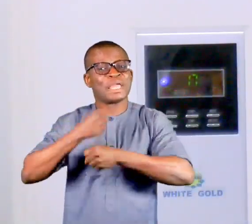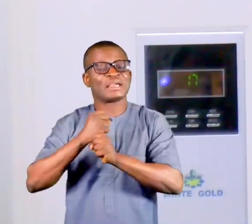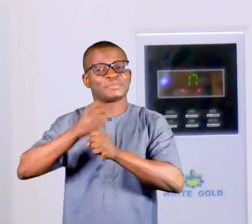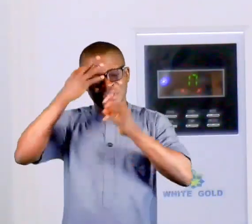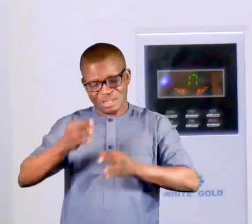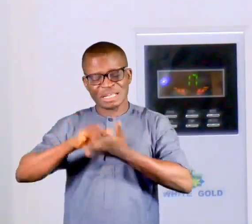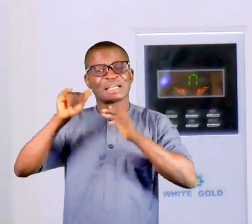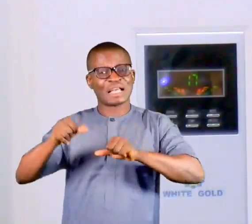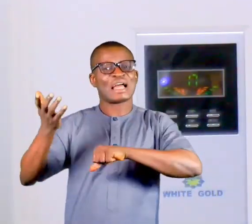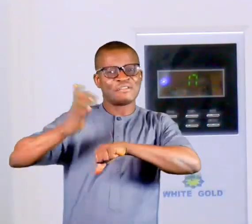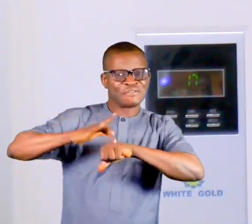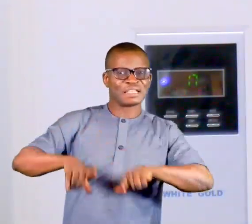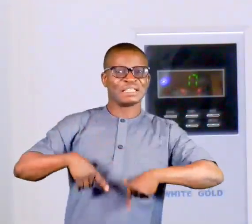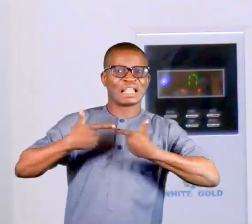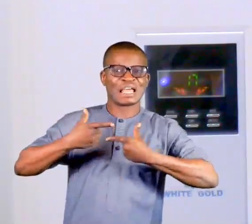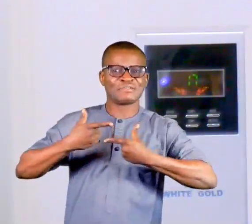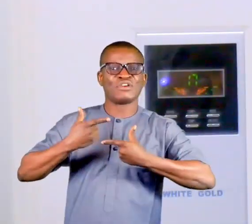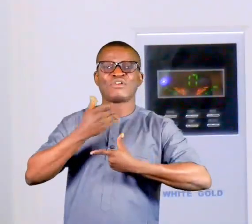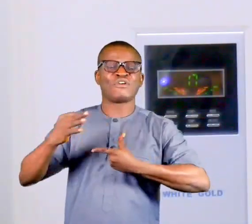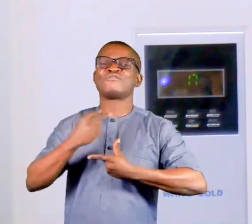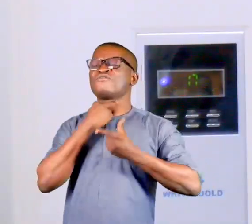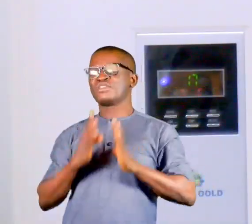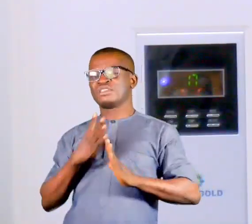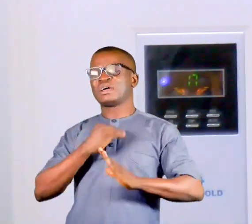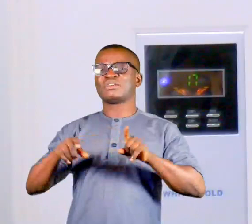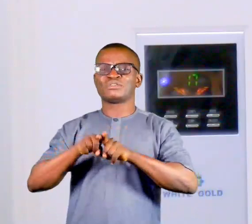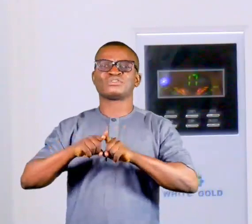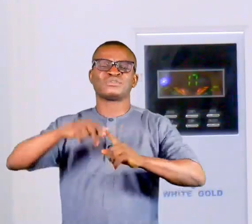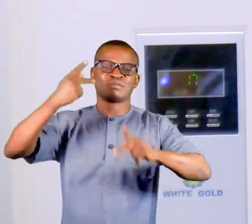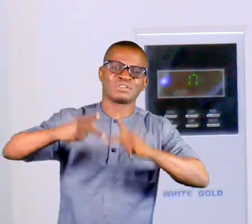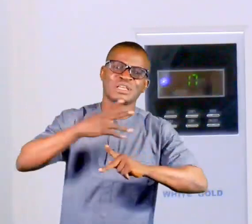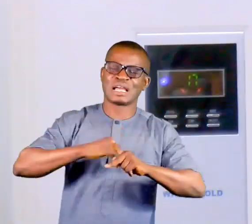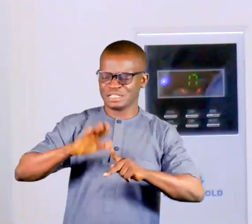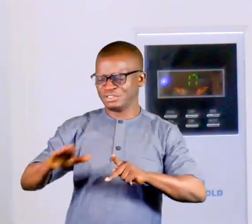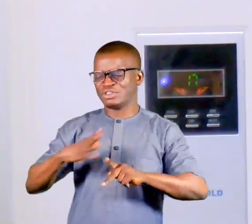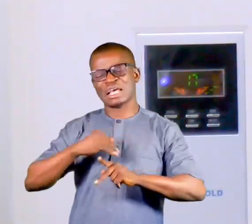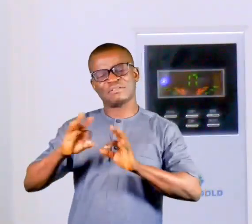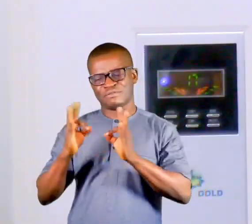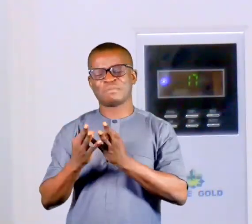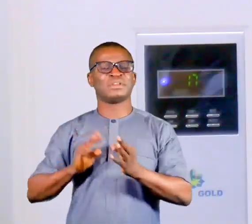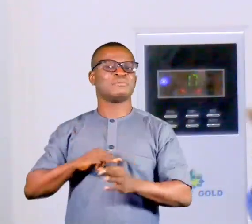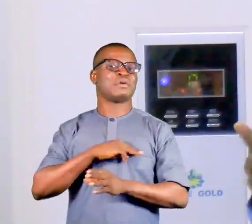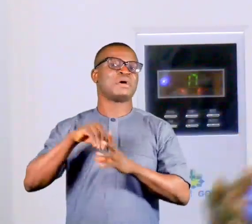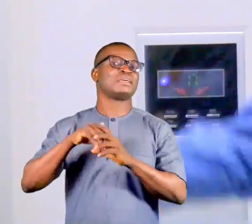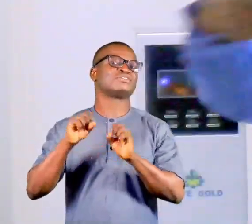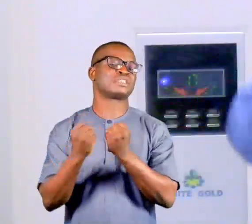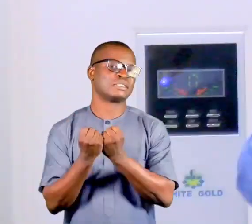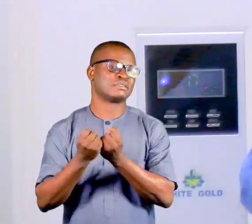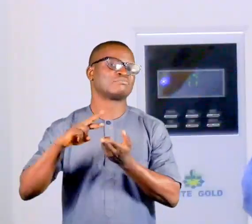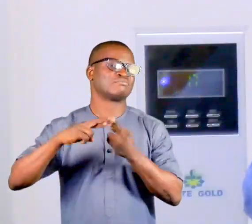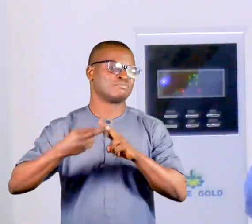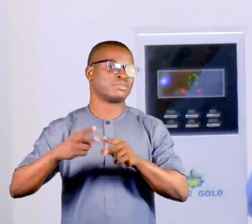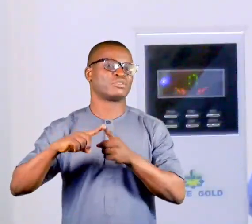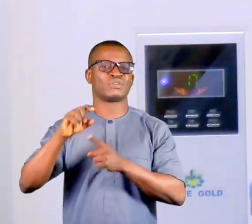that affect lives and dignity of both the victims and the perpetrators as well as children and other family members in society related